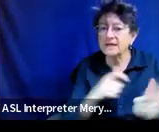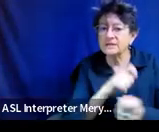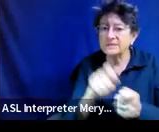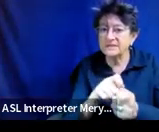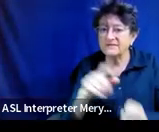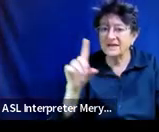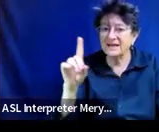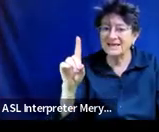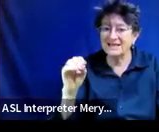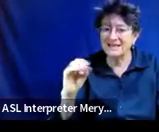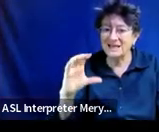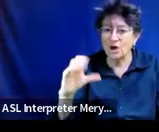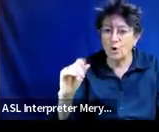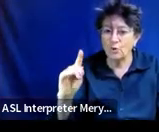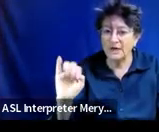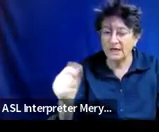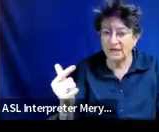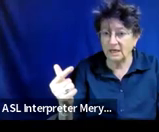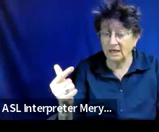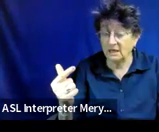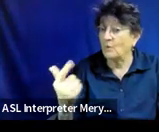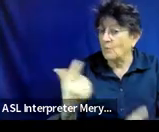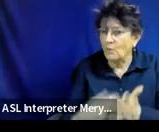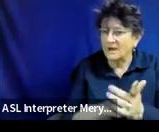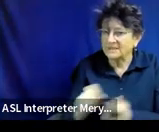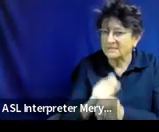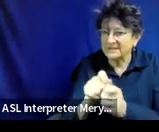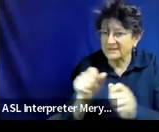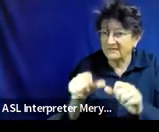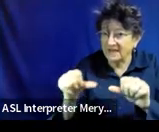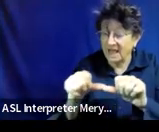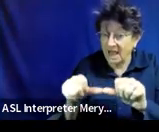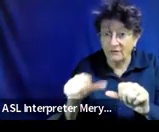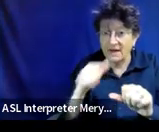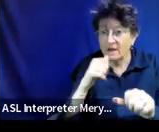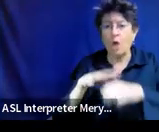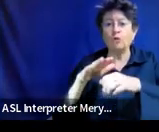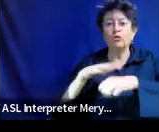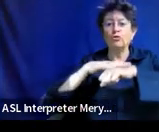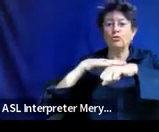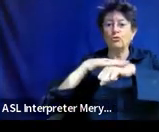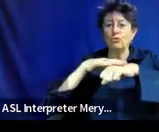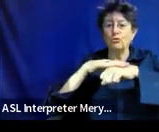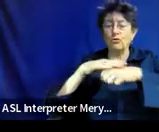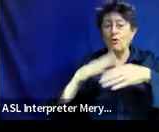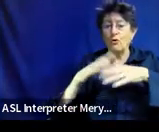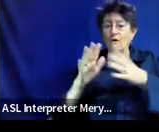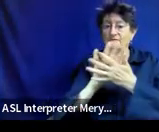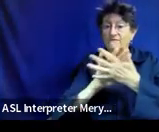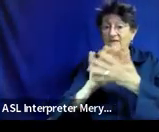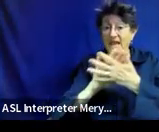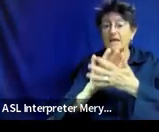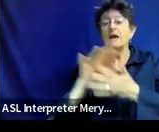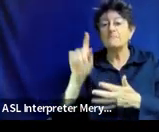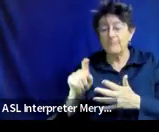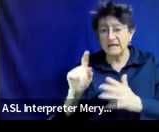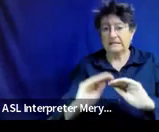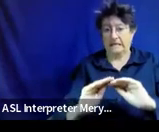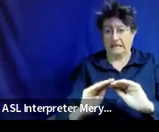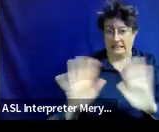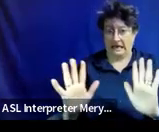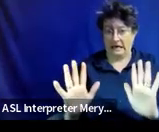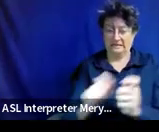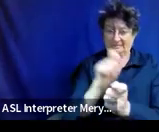specific area that they're targeting so just really drill down into what the specific skill deficit is